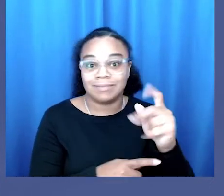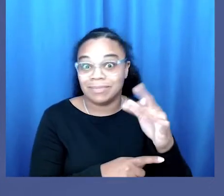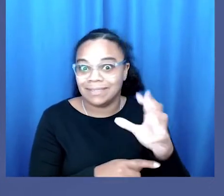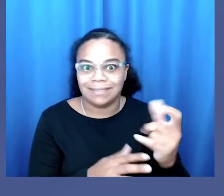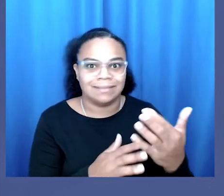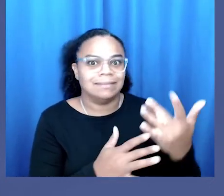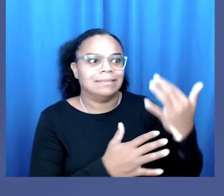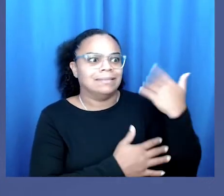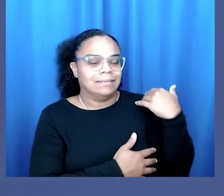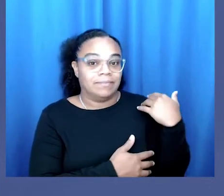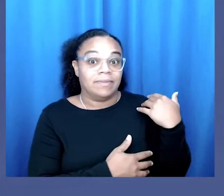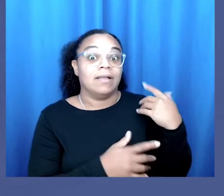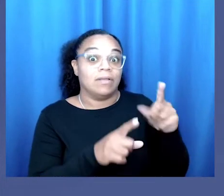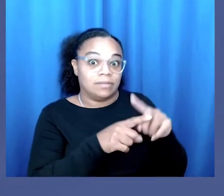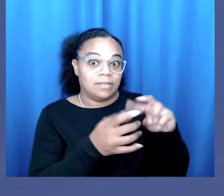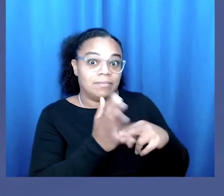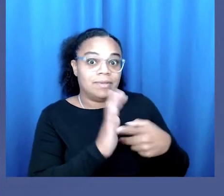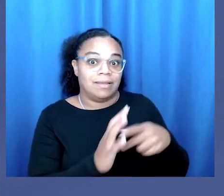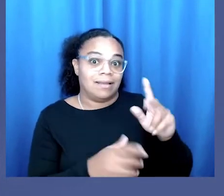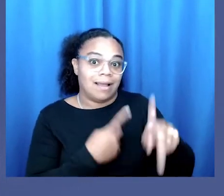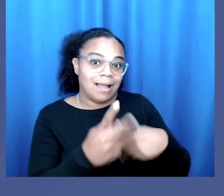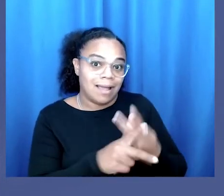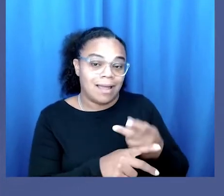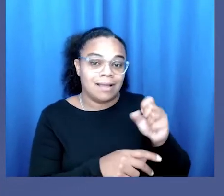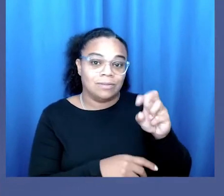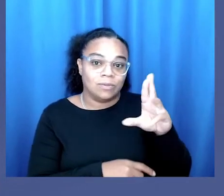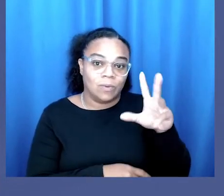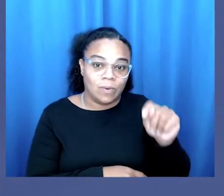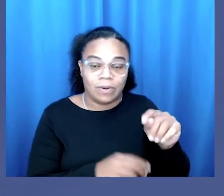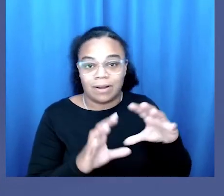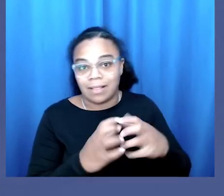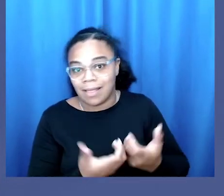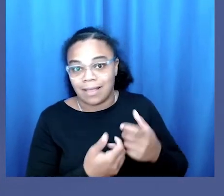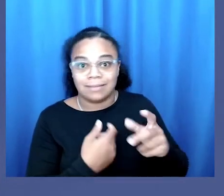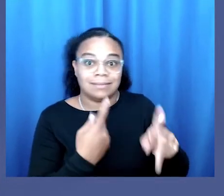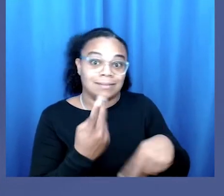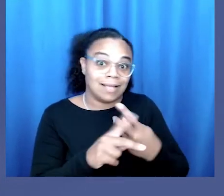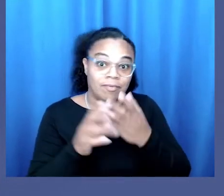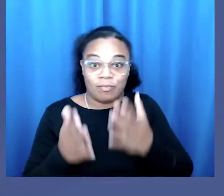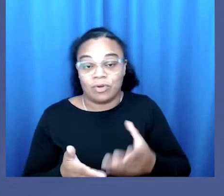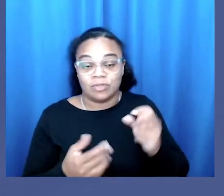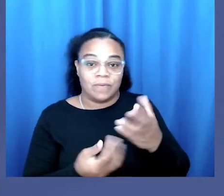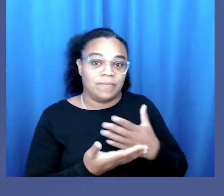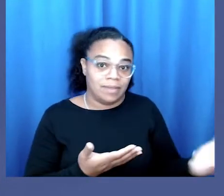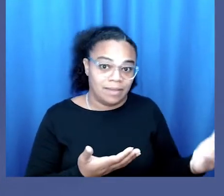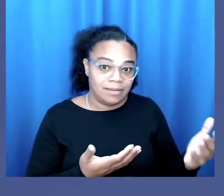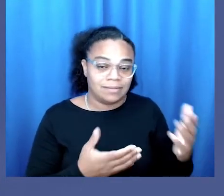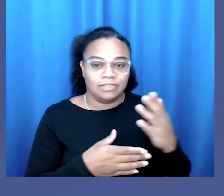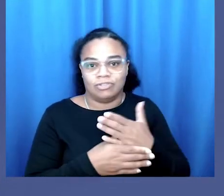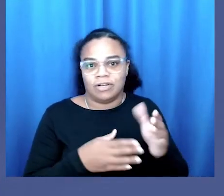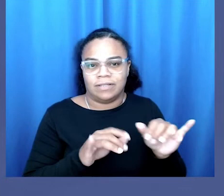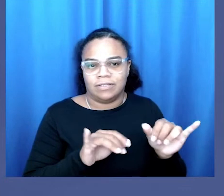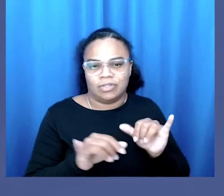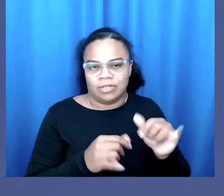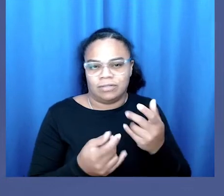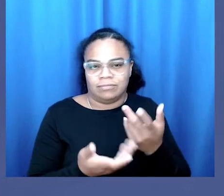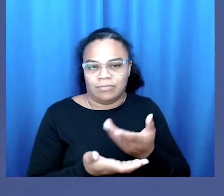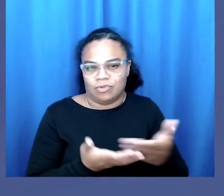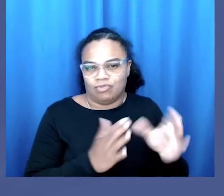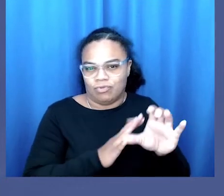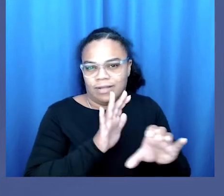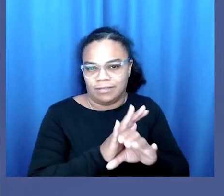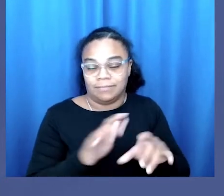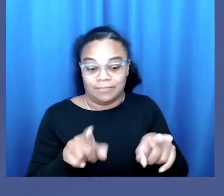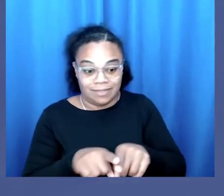we run it back to the 13th century, we get kind, sort, class, a class or kind of persons or things sharing certain traits.